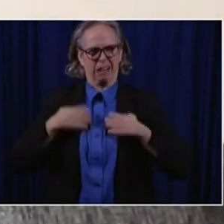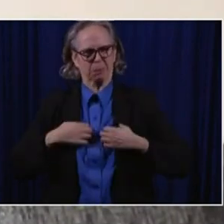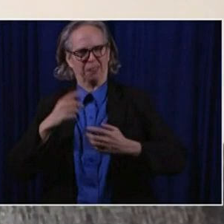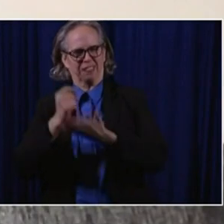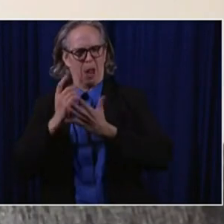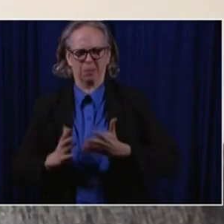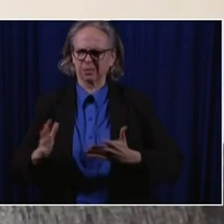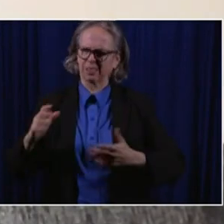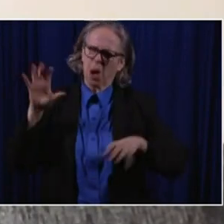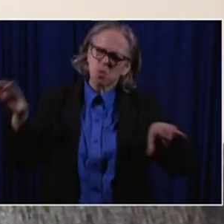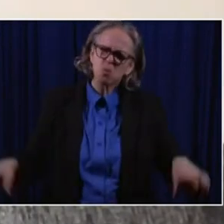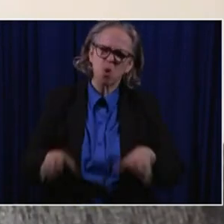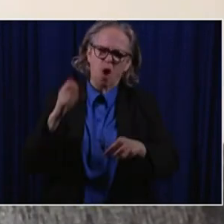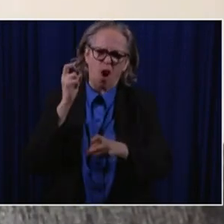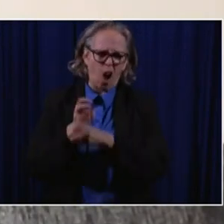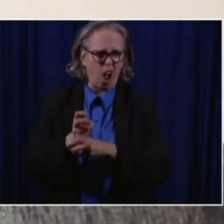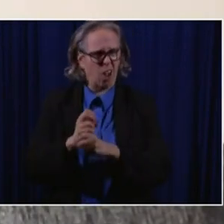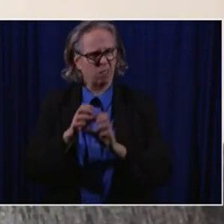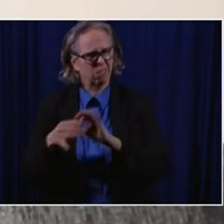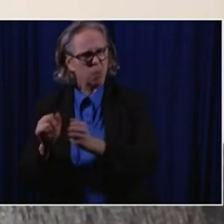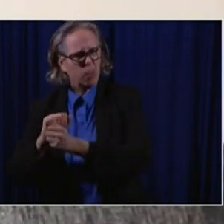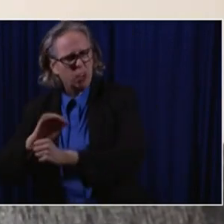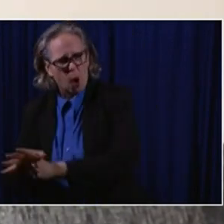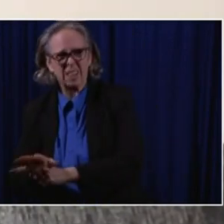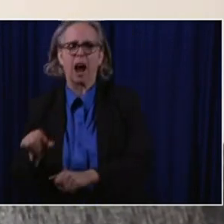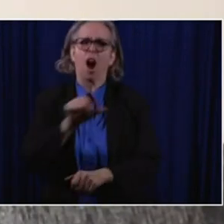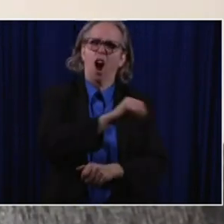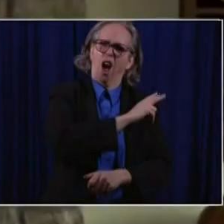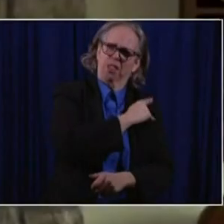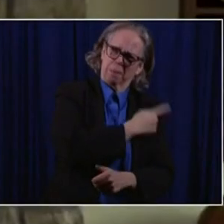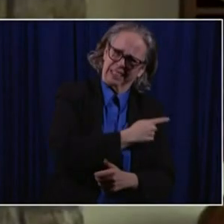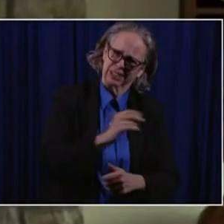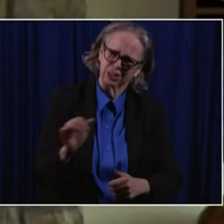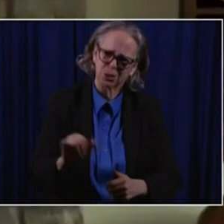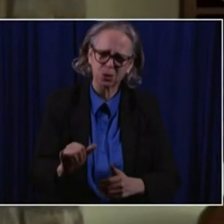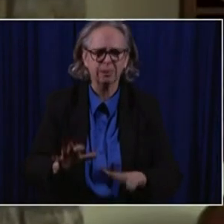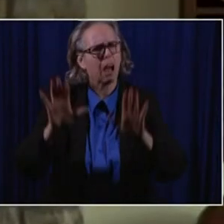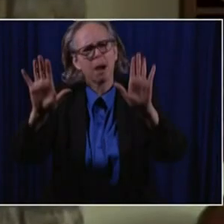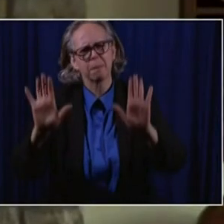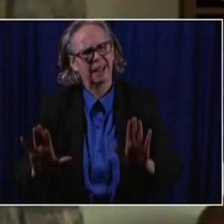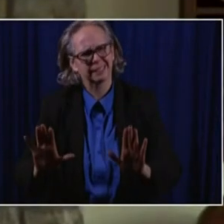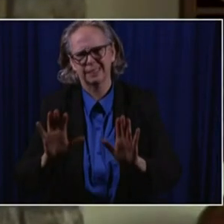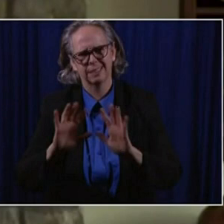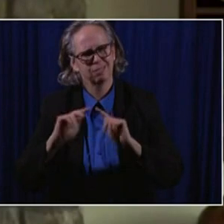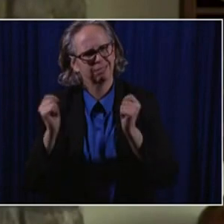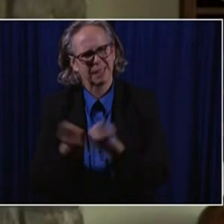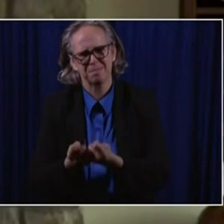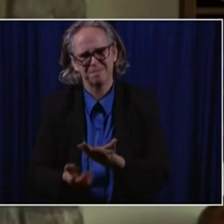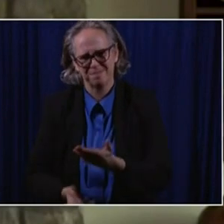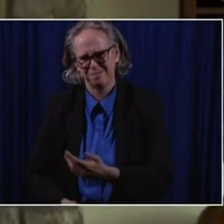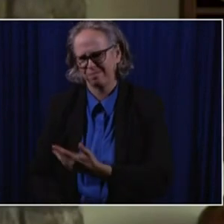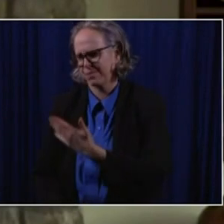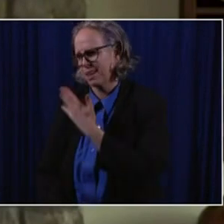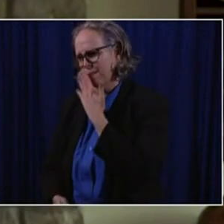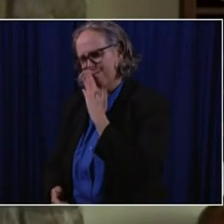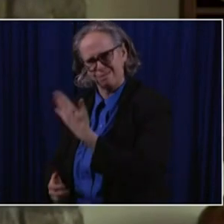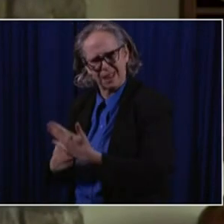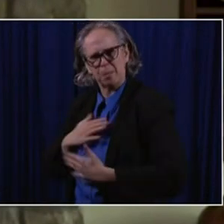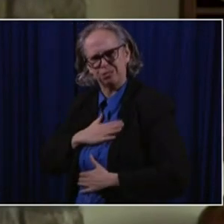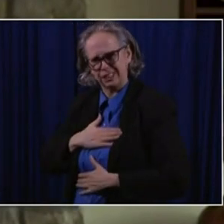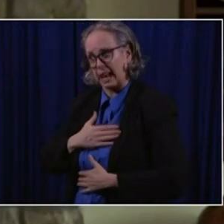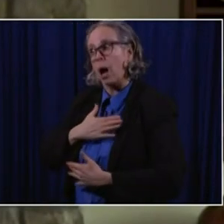uh, uh, they do a great job. Well, we appreciate what they do and we appreciate you and